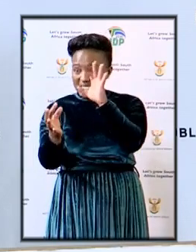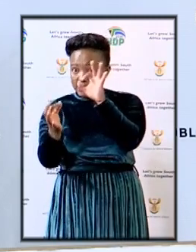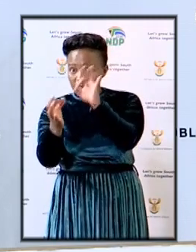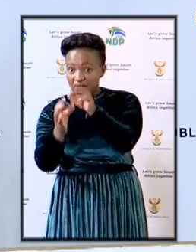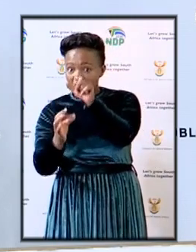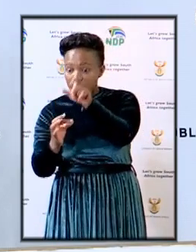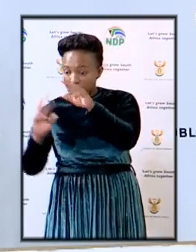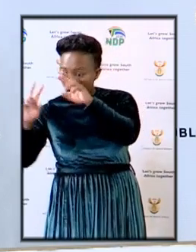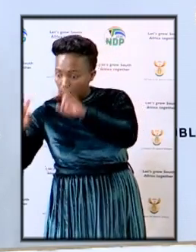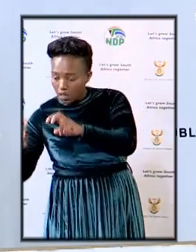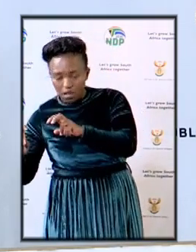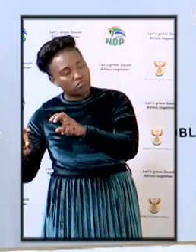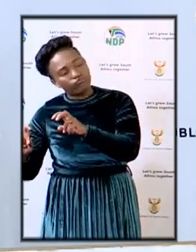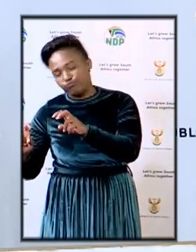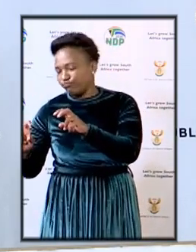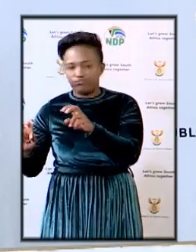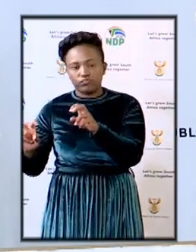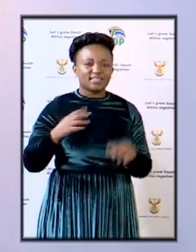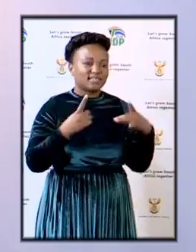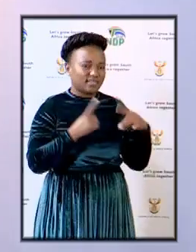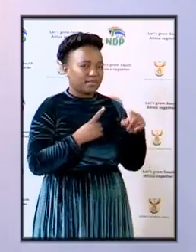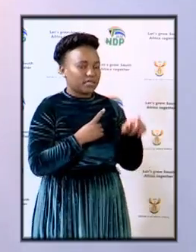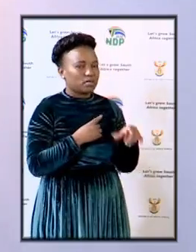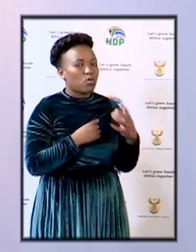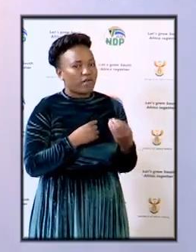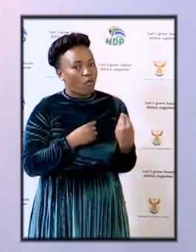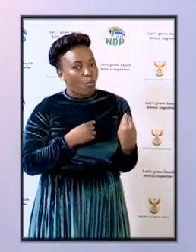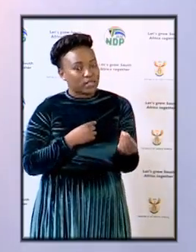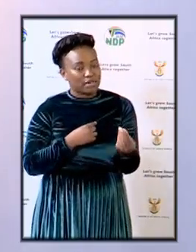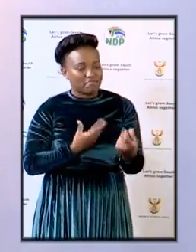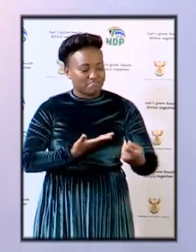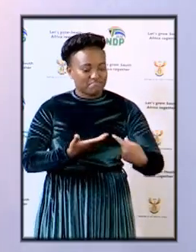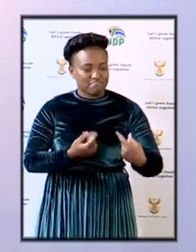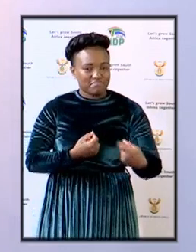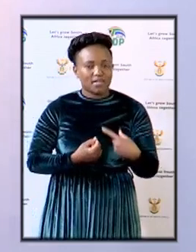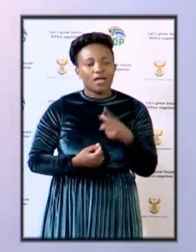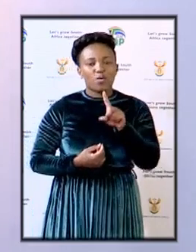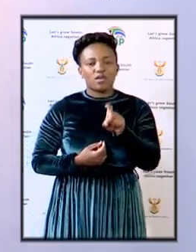individuals we are guided by we have on the whatsapp